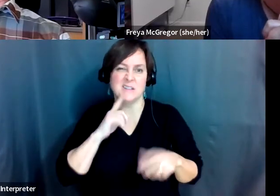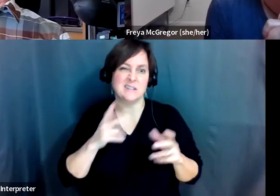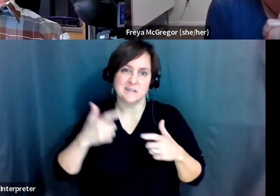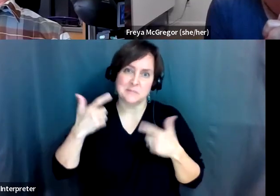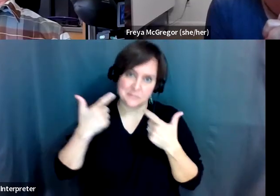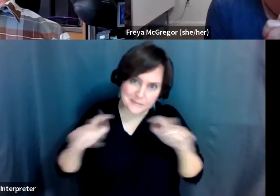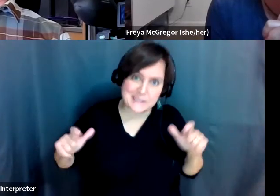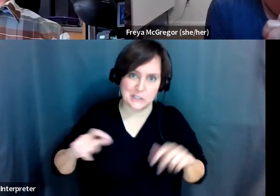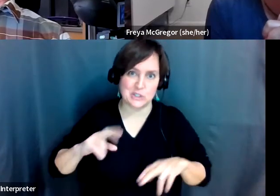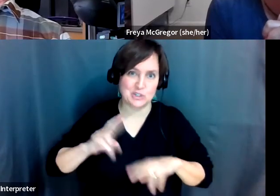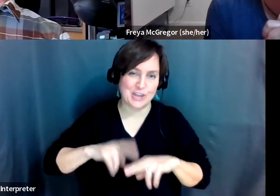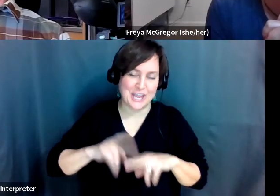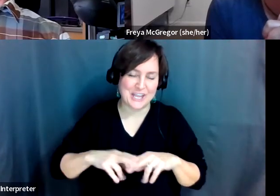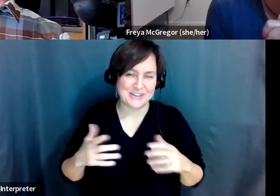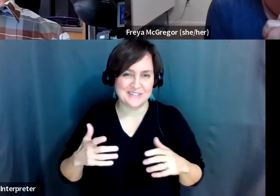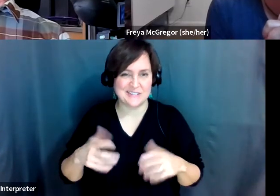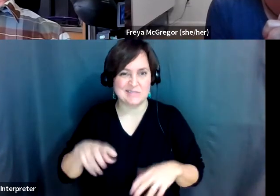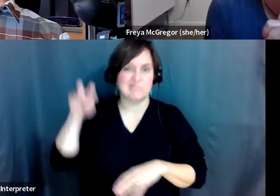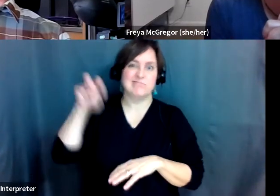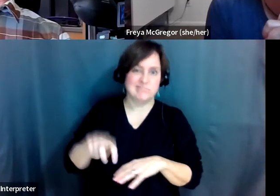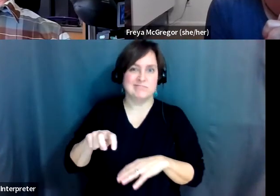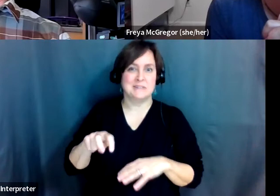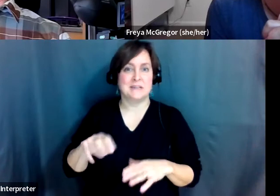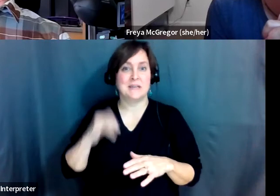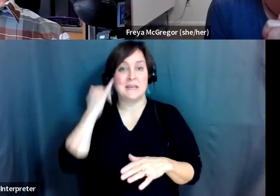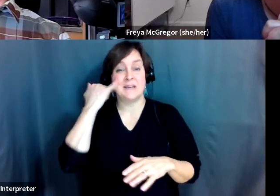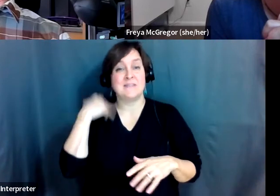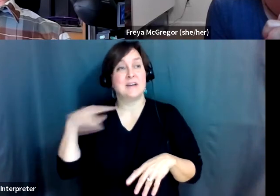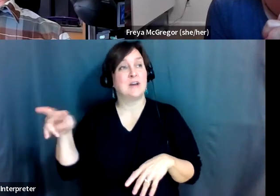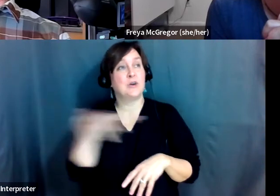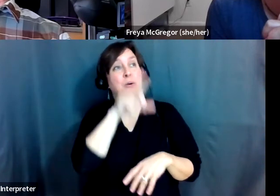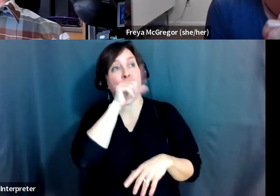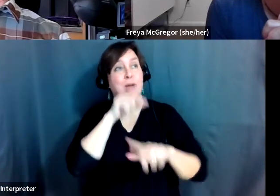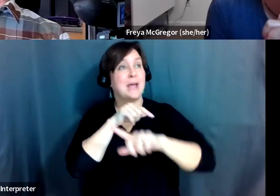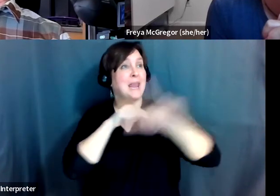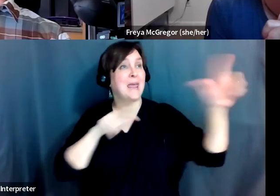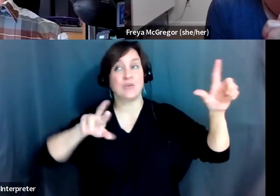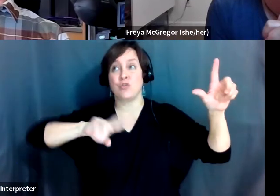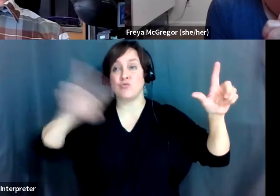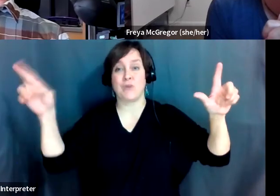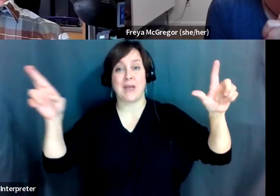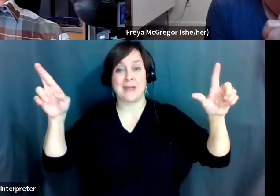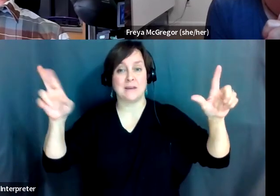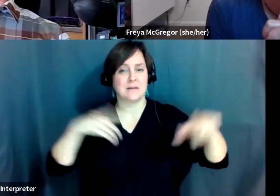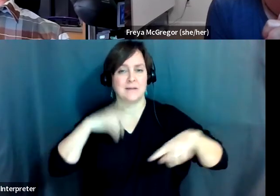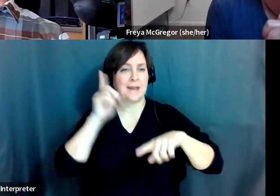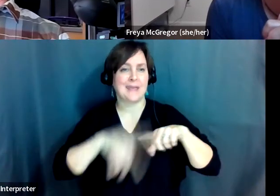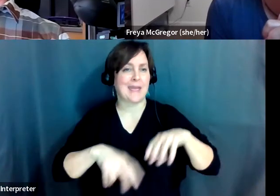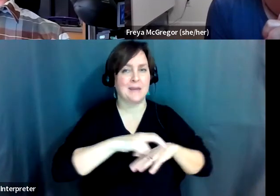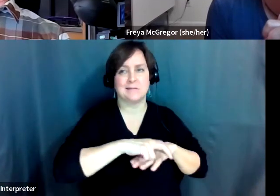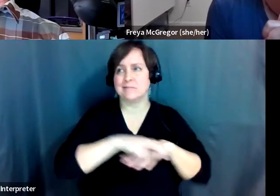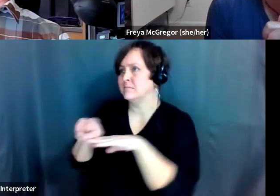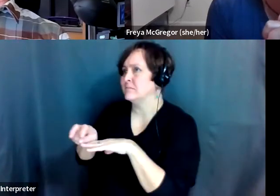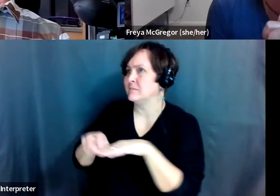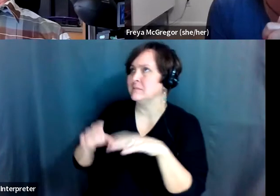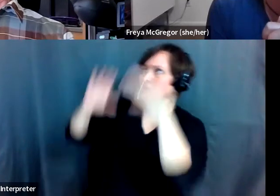So, if I see a bird left or right at 90 degrees, I know I'm not going to be able to adjust and get